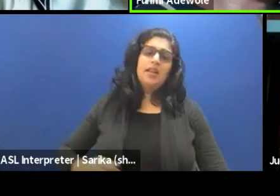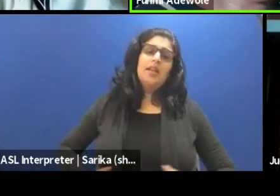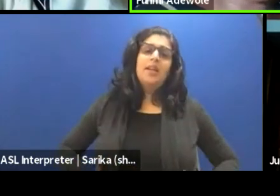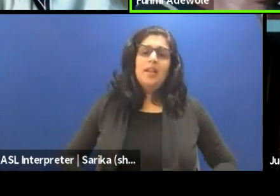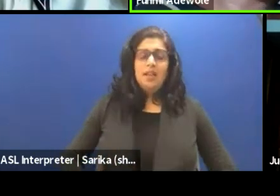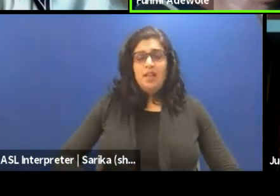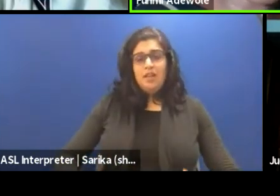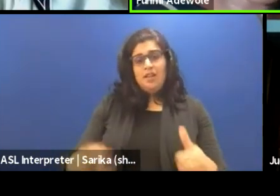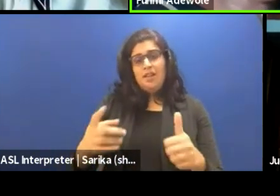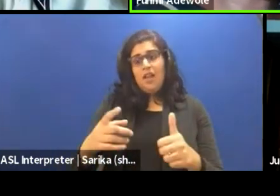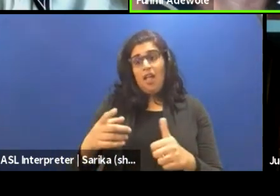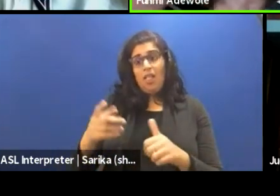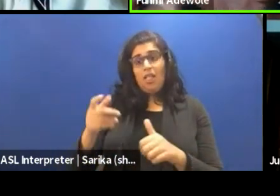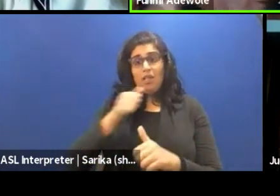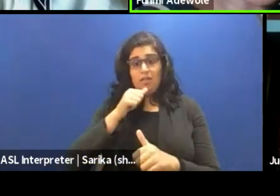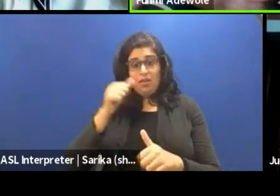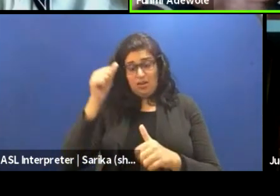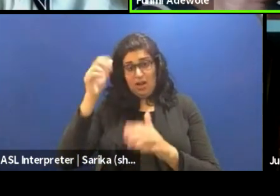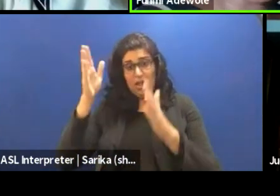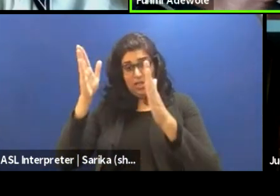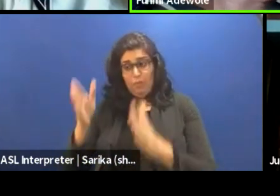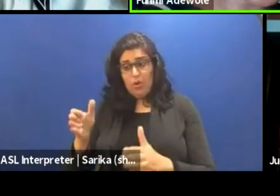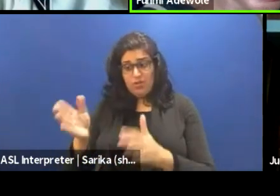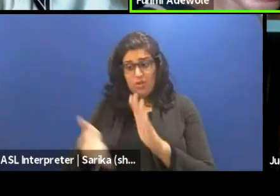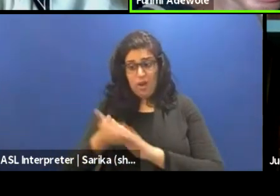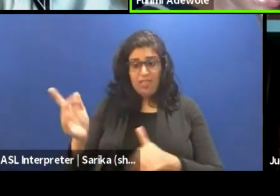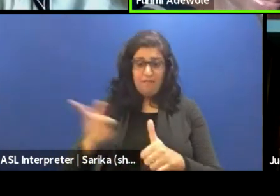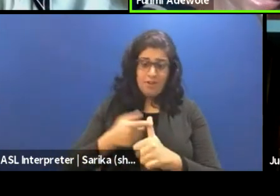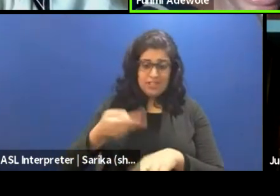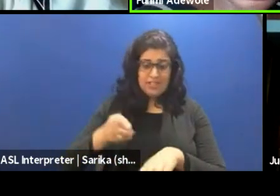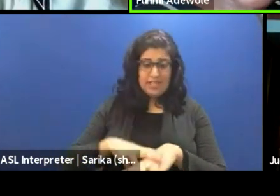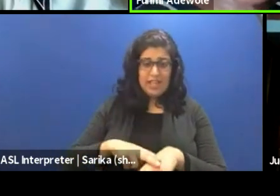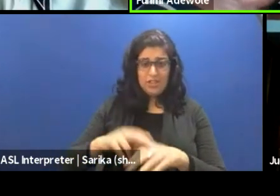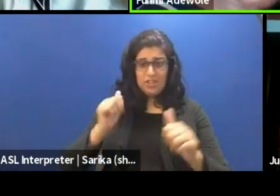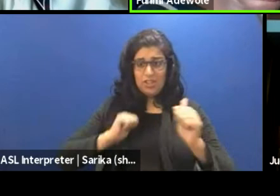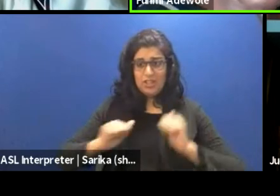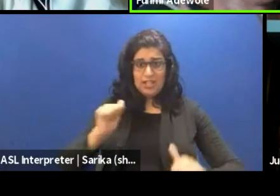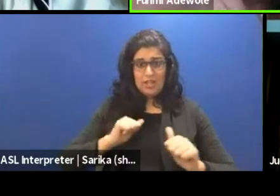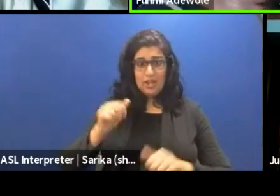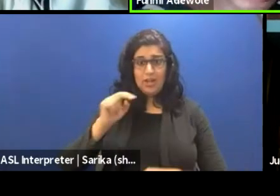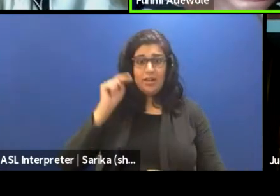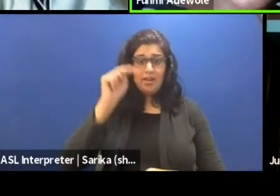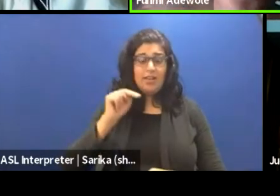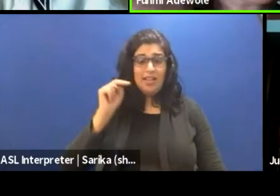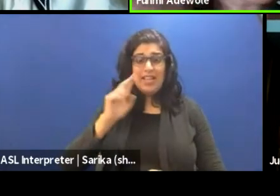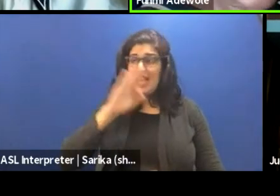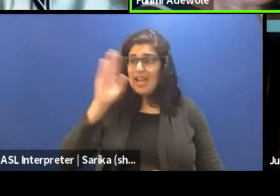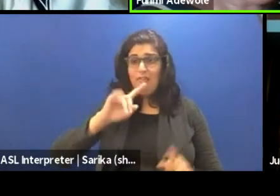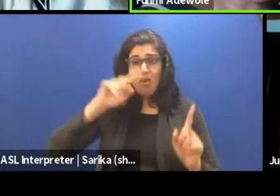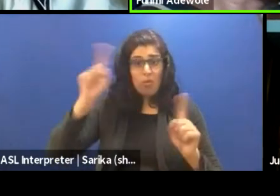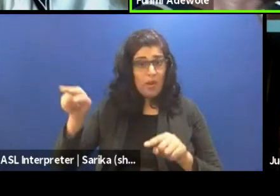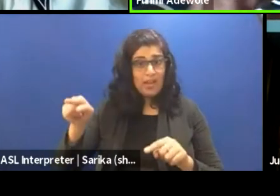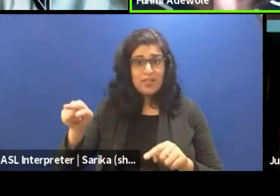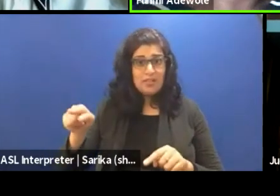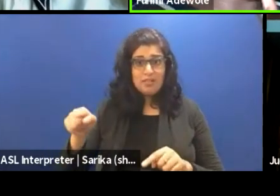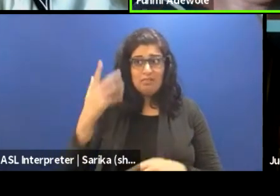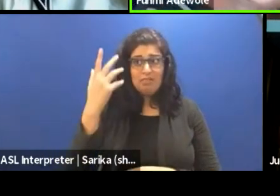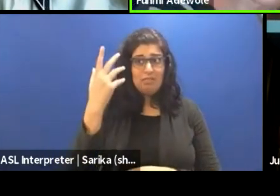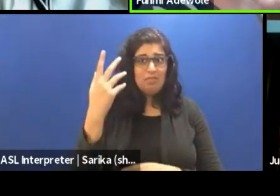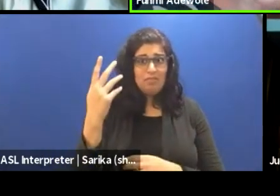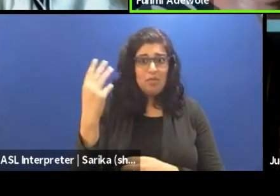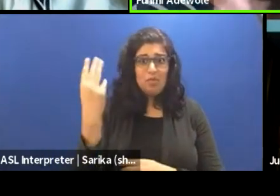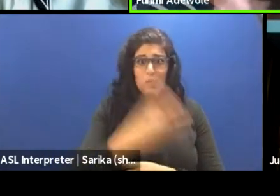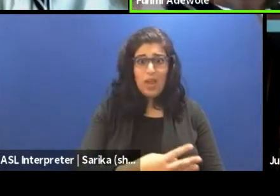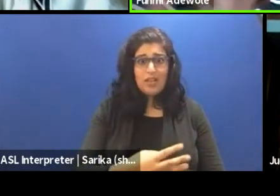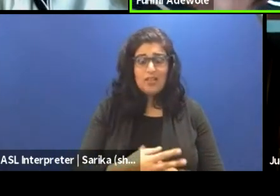professional theater in Nigeria in the 1940s, did not study abroad. He didn't go to Rose Bruford or Radha. You know, he learned some